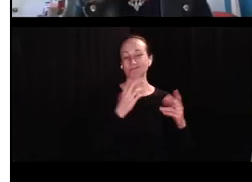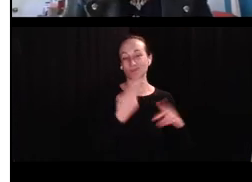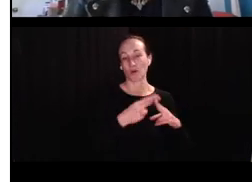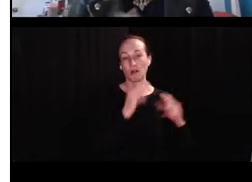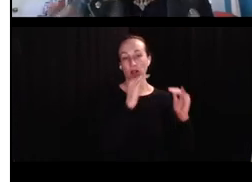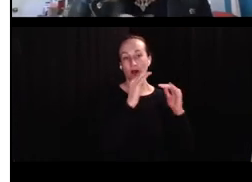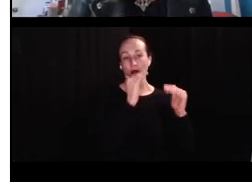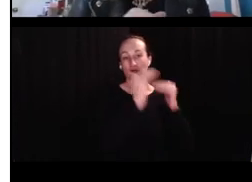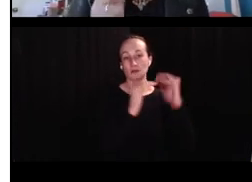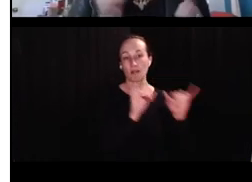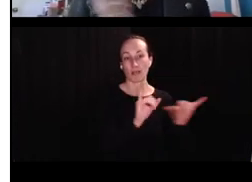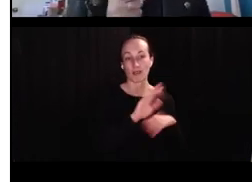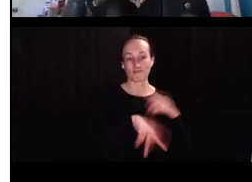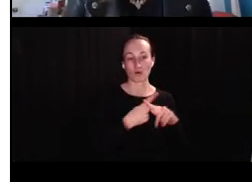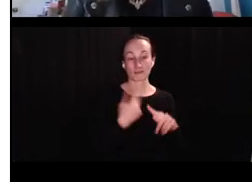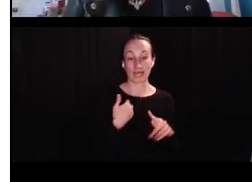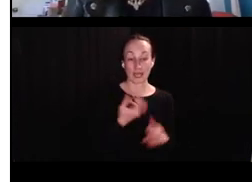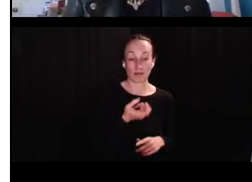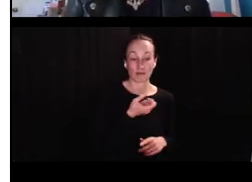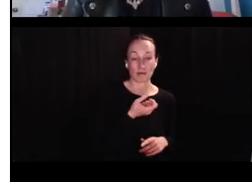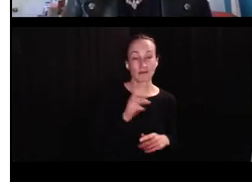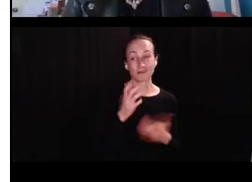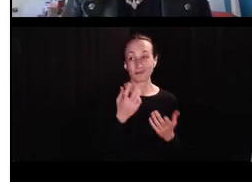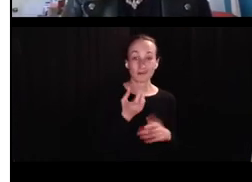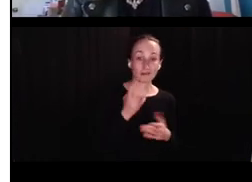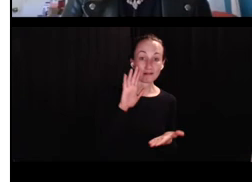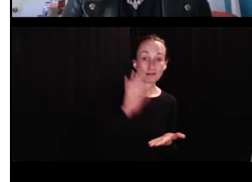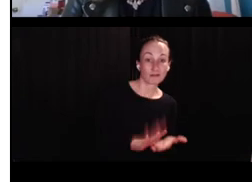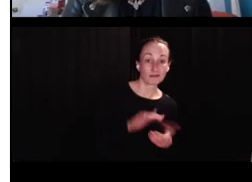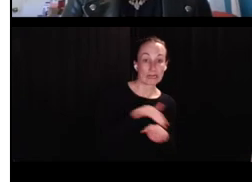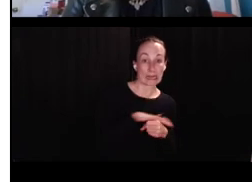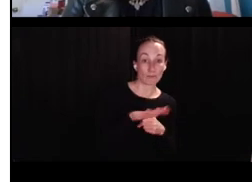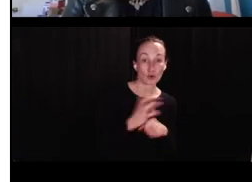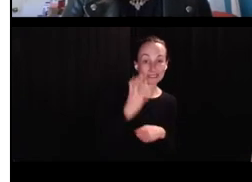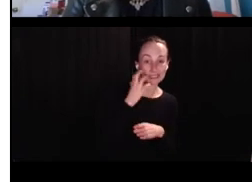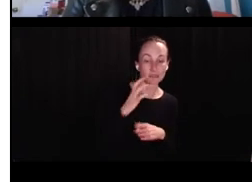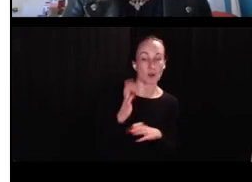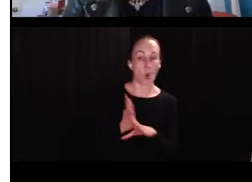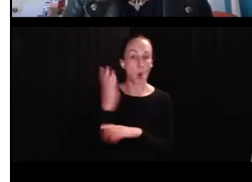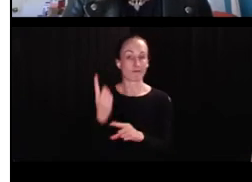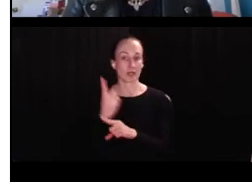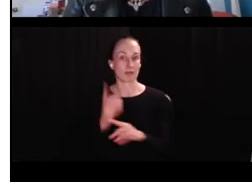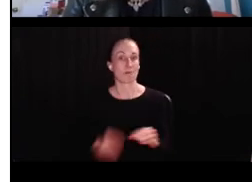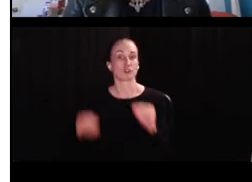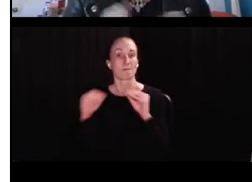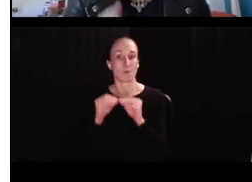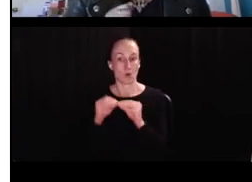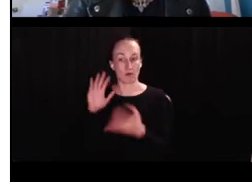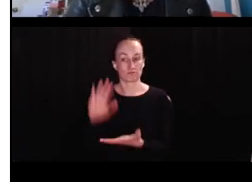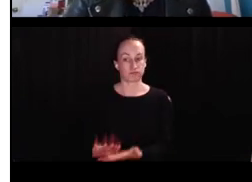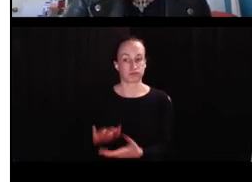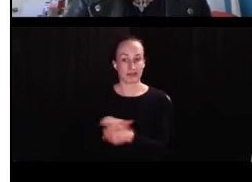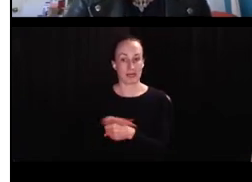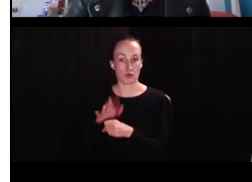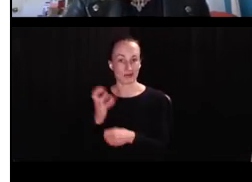forms versus correct forms or adult like forms, um, had sparser neighborhoods and overall over-regulized forms had much